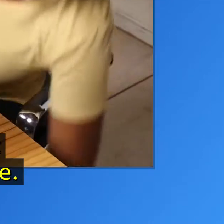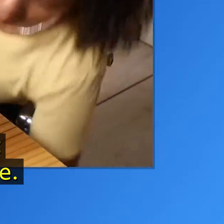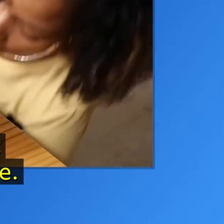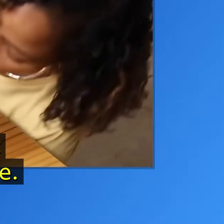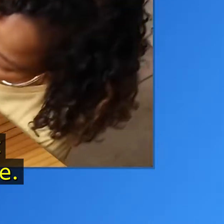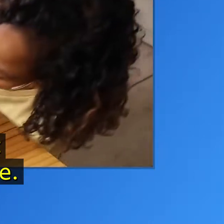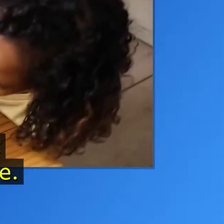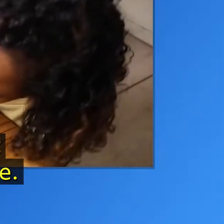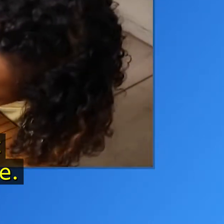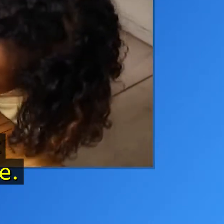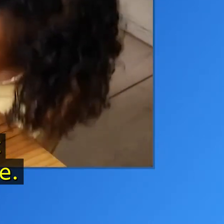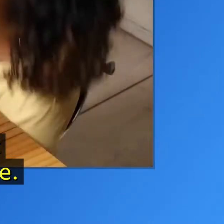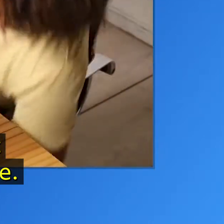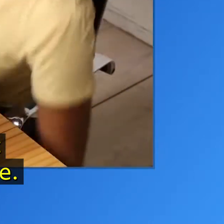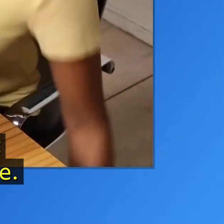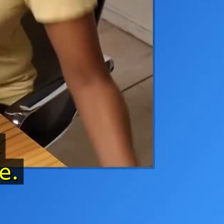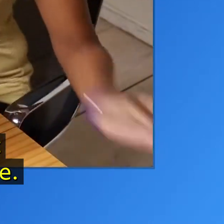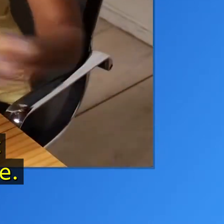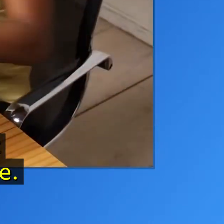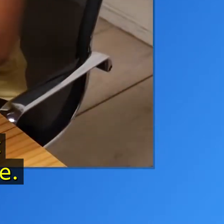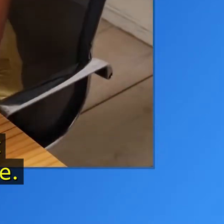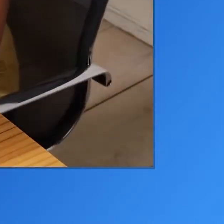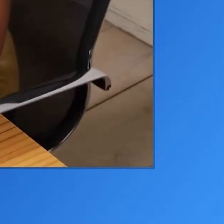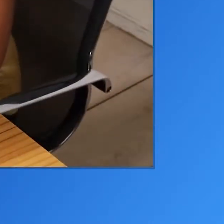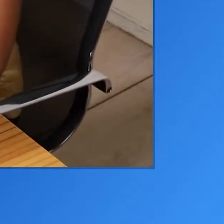You can now set the main box aside.